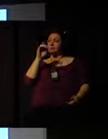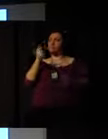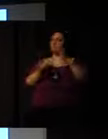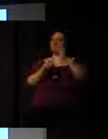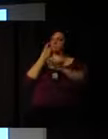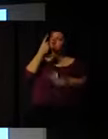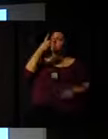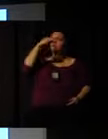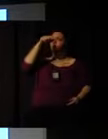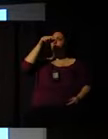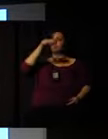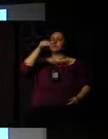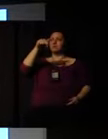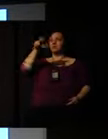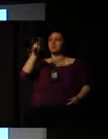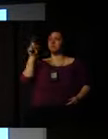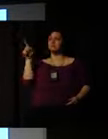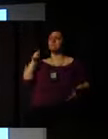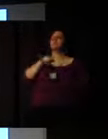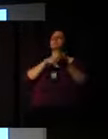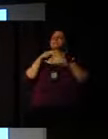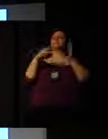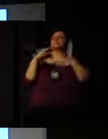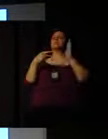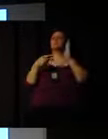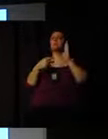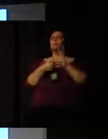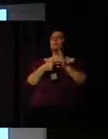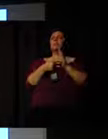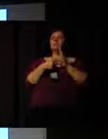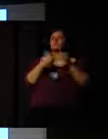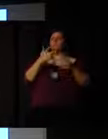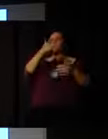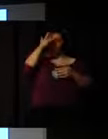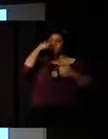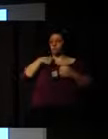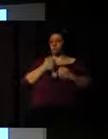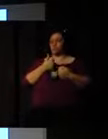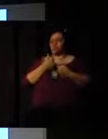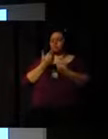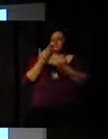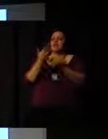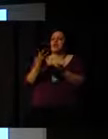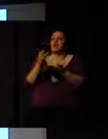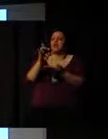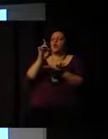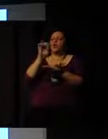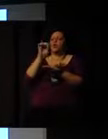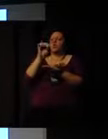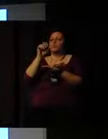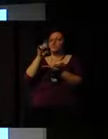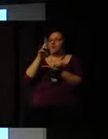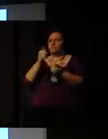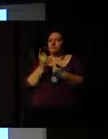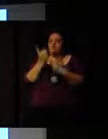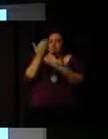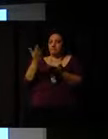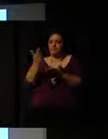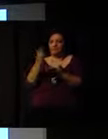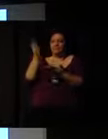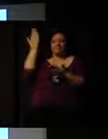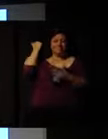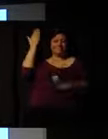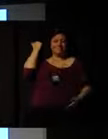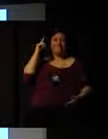means one who offers himself for military service. During that time, there was very little charitable